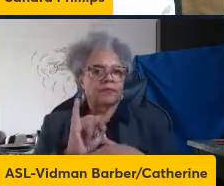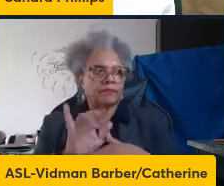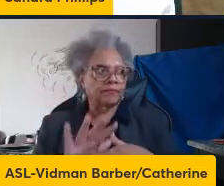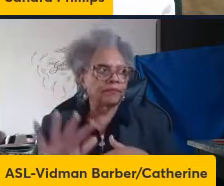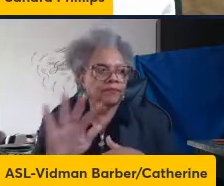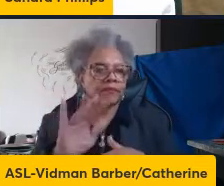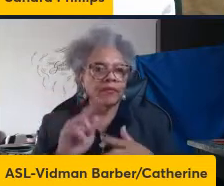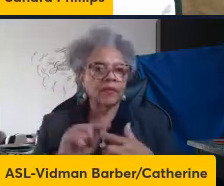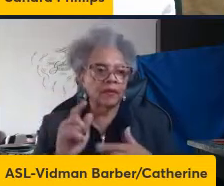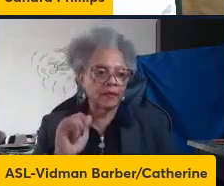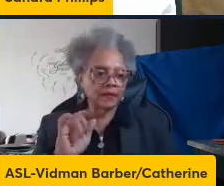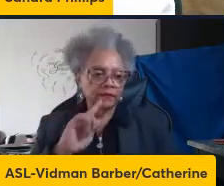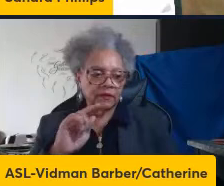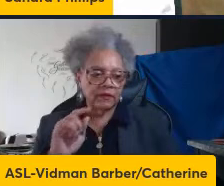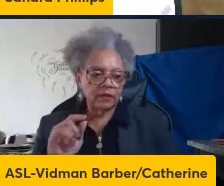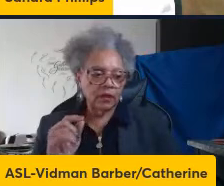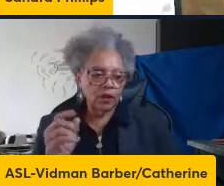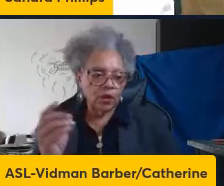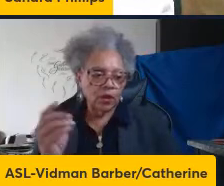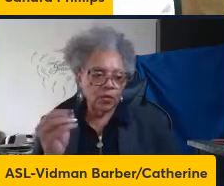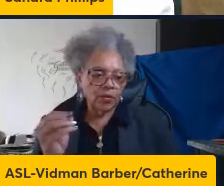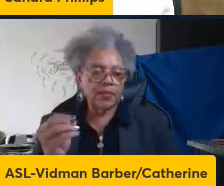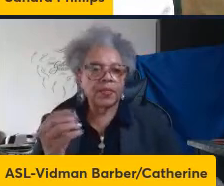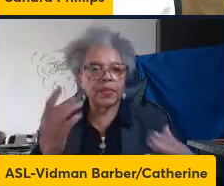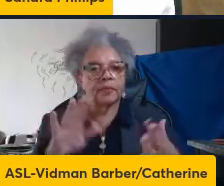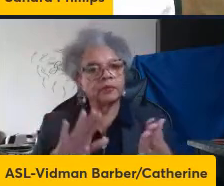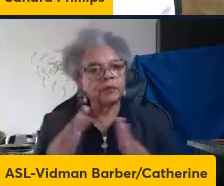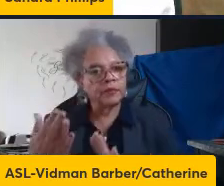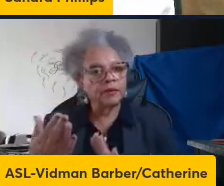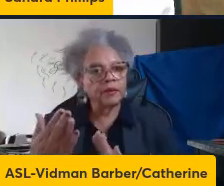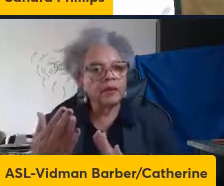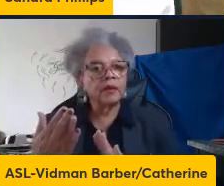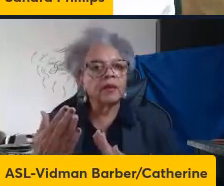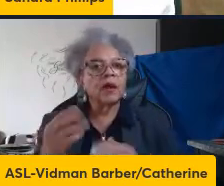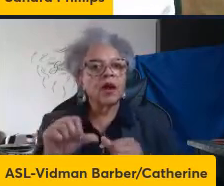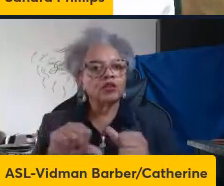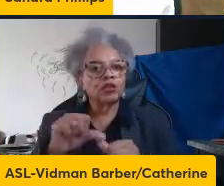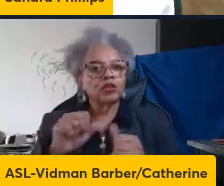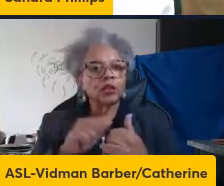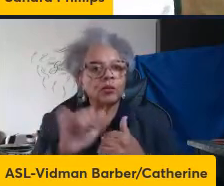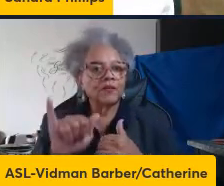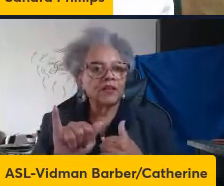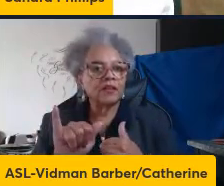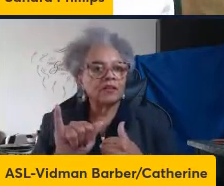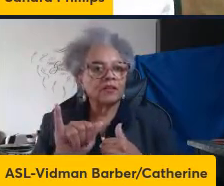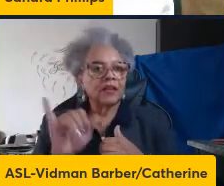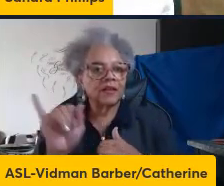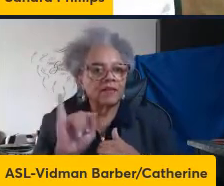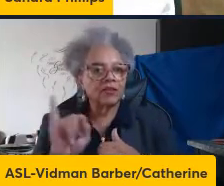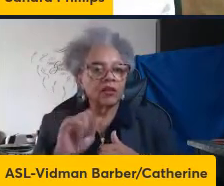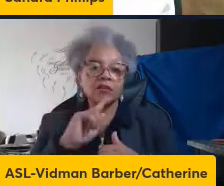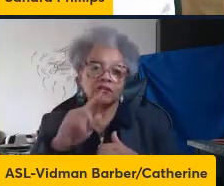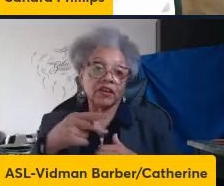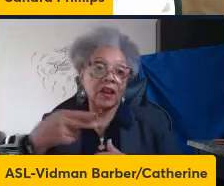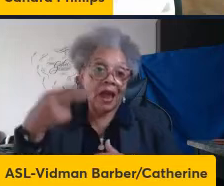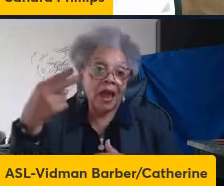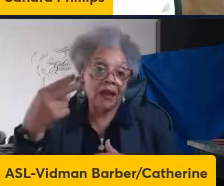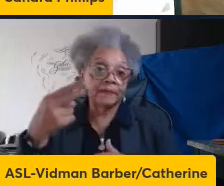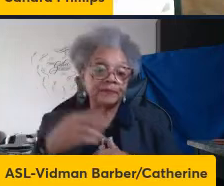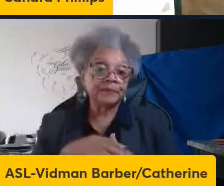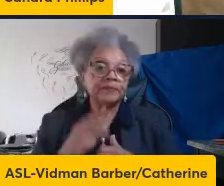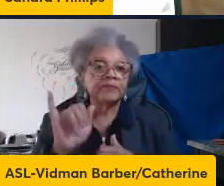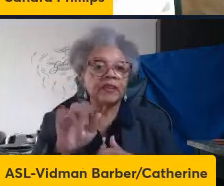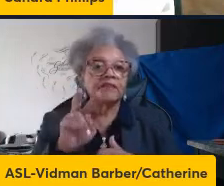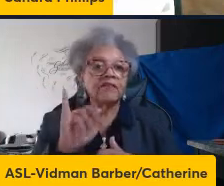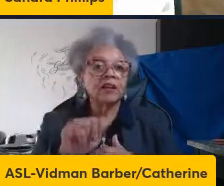population, the morbidity associated with this chronic infection remains extremely high. This virus